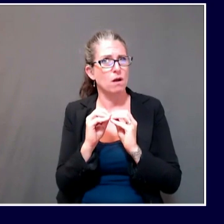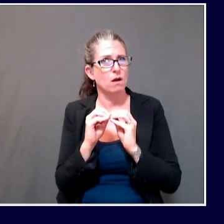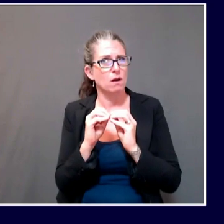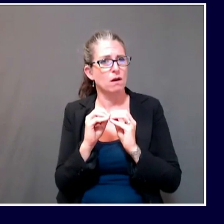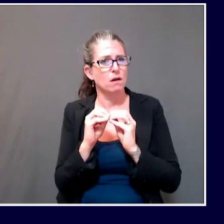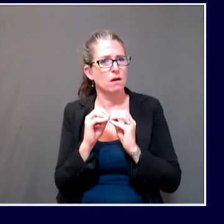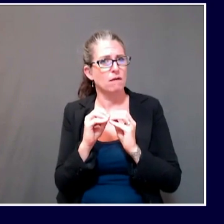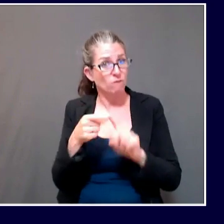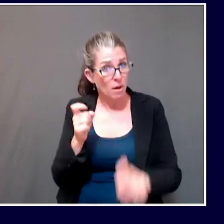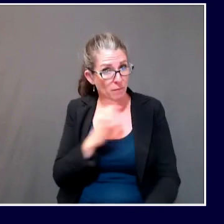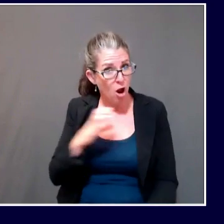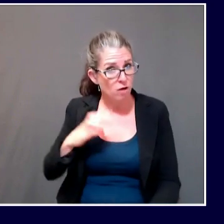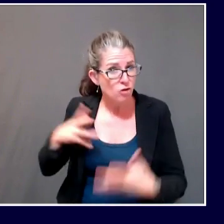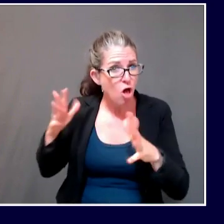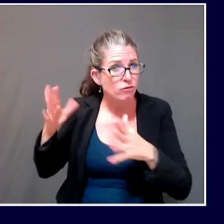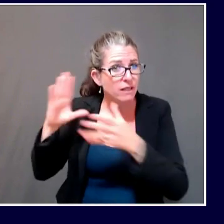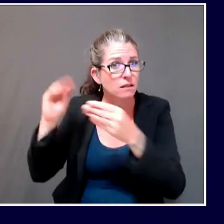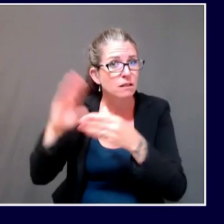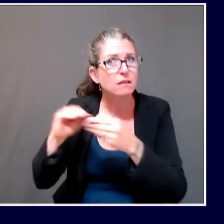CARES Act funding?